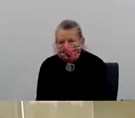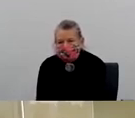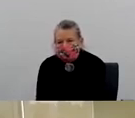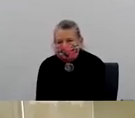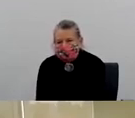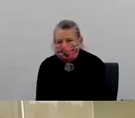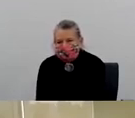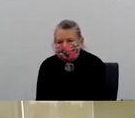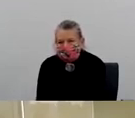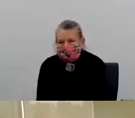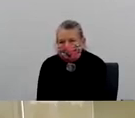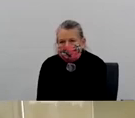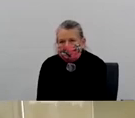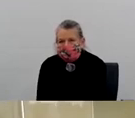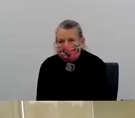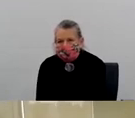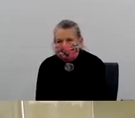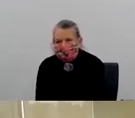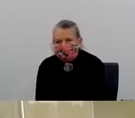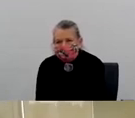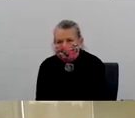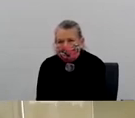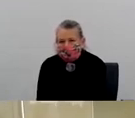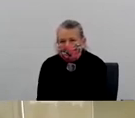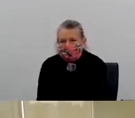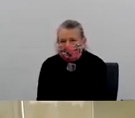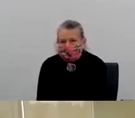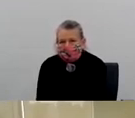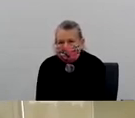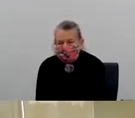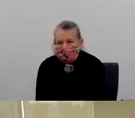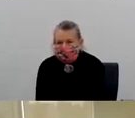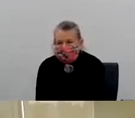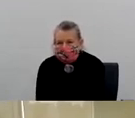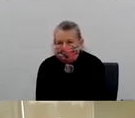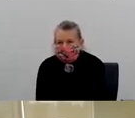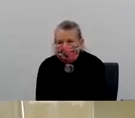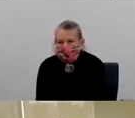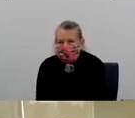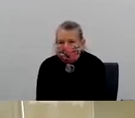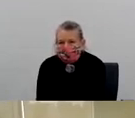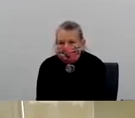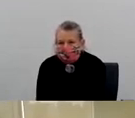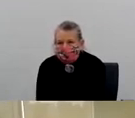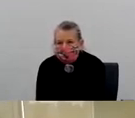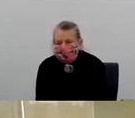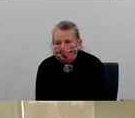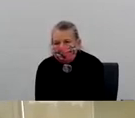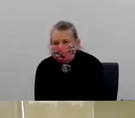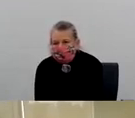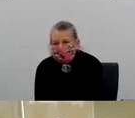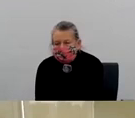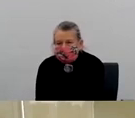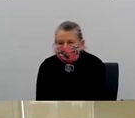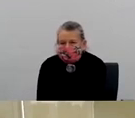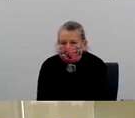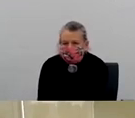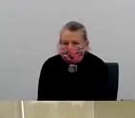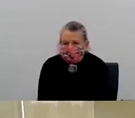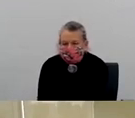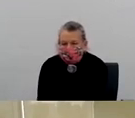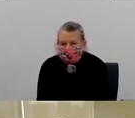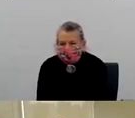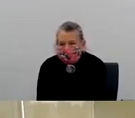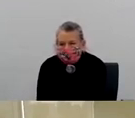approaching it from this holistic, uh, neuroscience approach there. So these are all, again, all active, ongoing, um, projects,